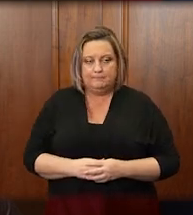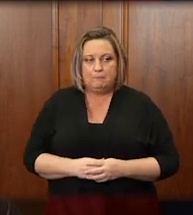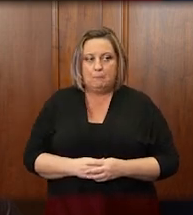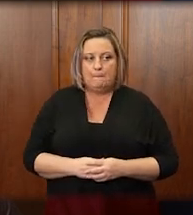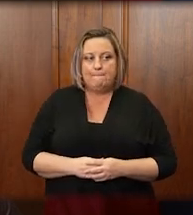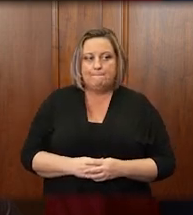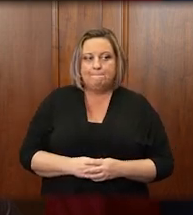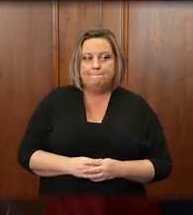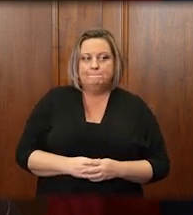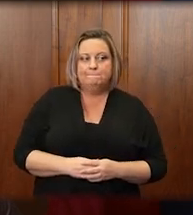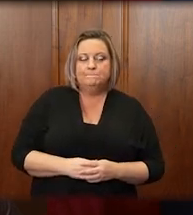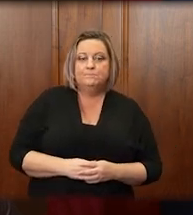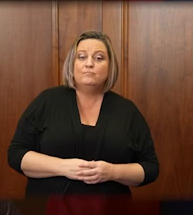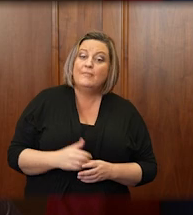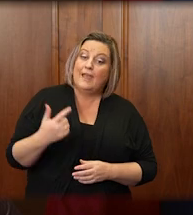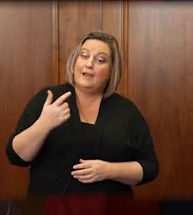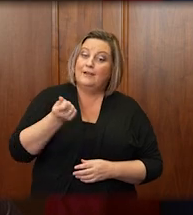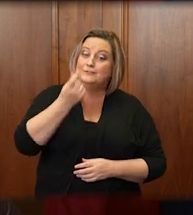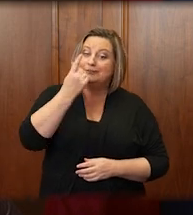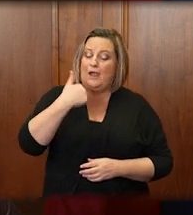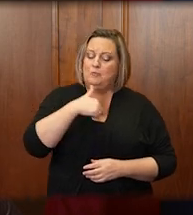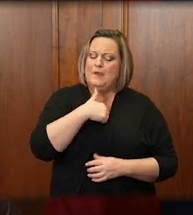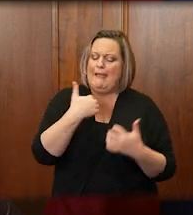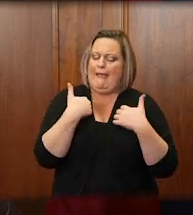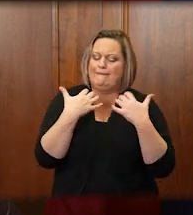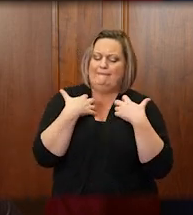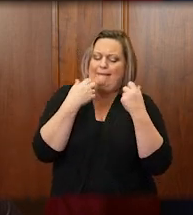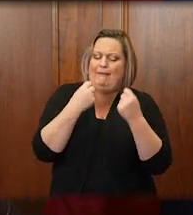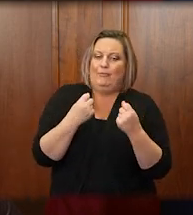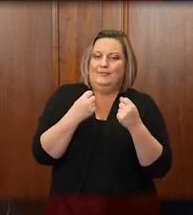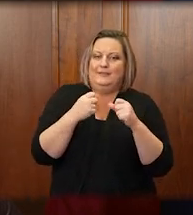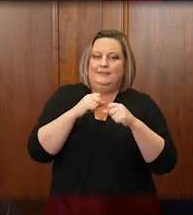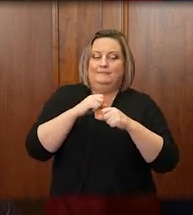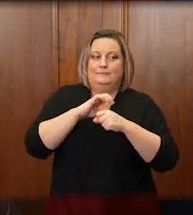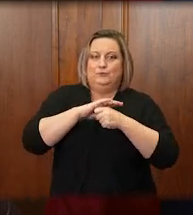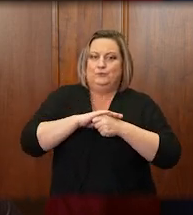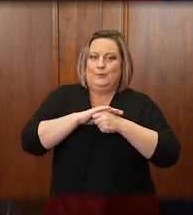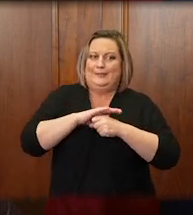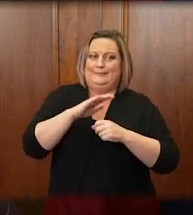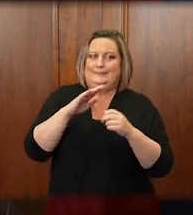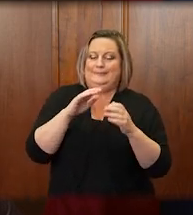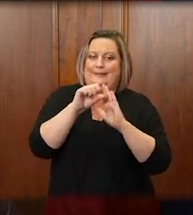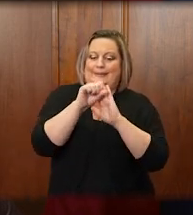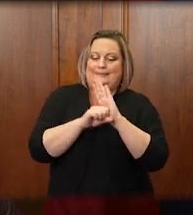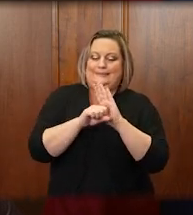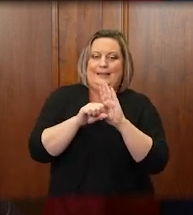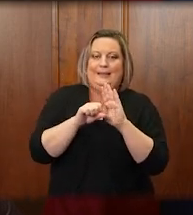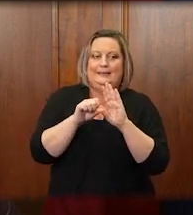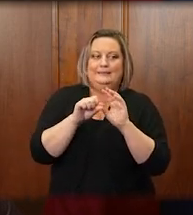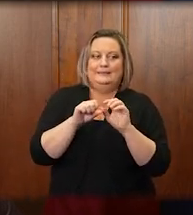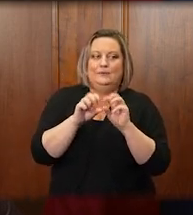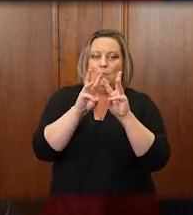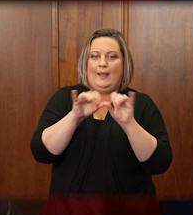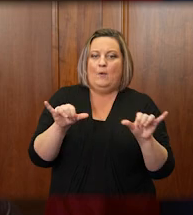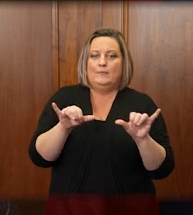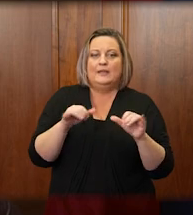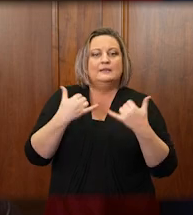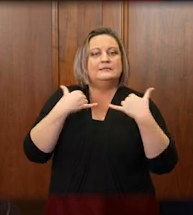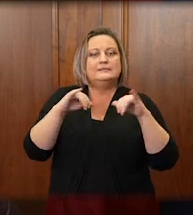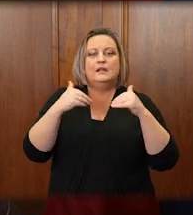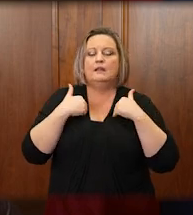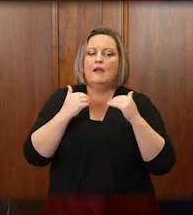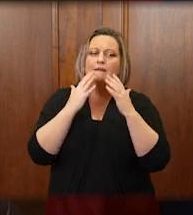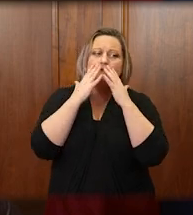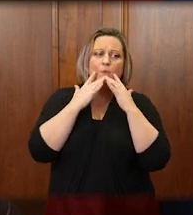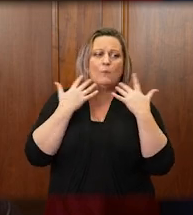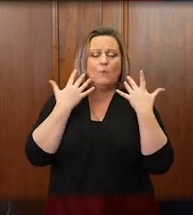have in a healthy measure in Wyoming, has not prevented an appropriately cordial and respectful relationship between